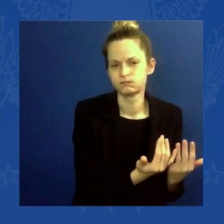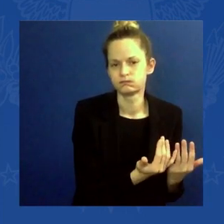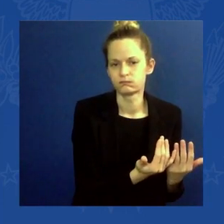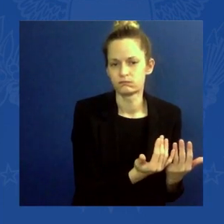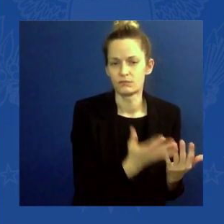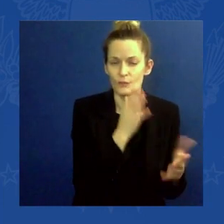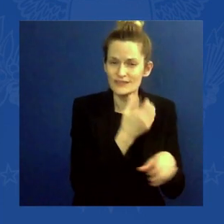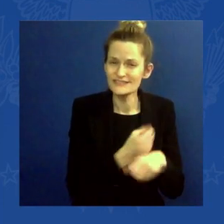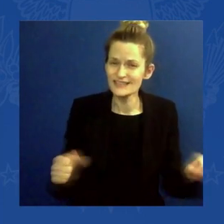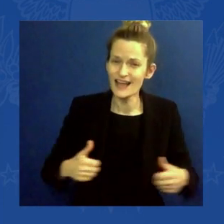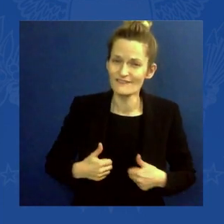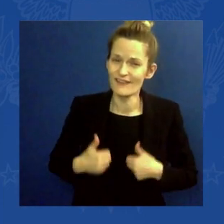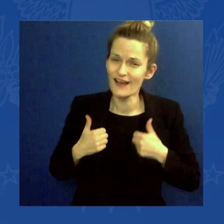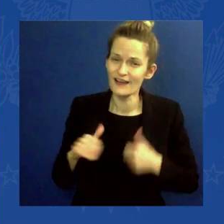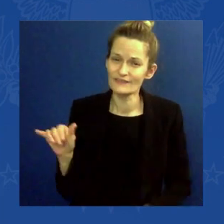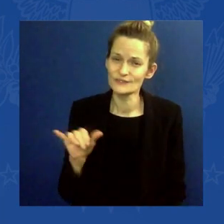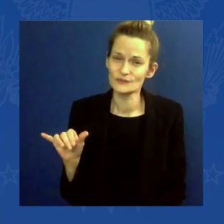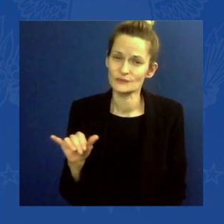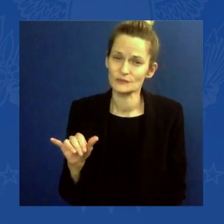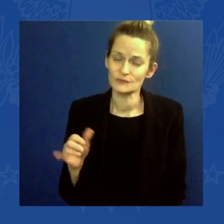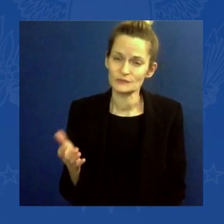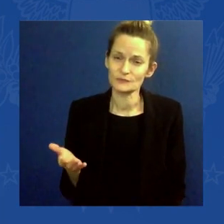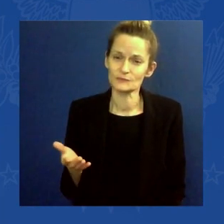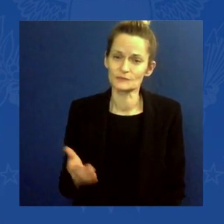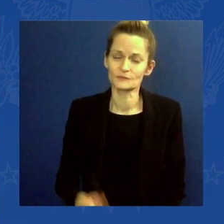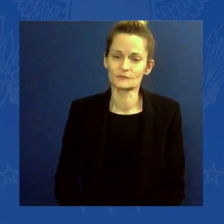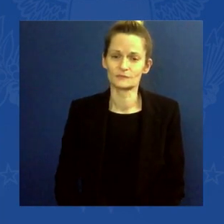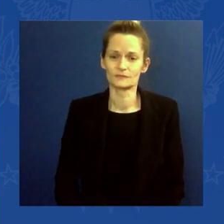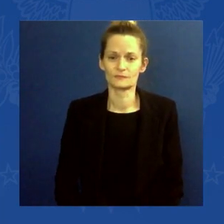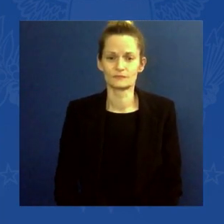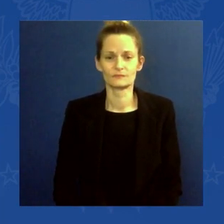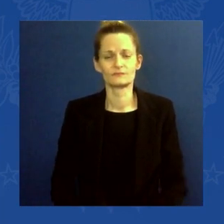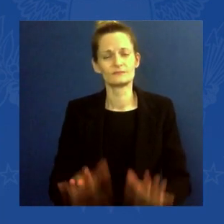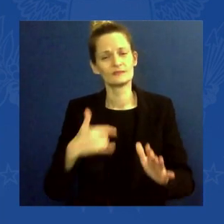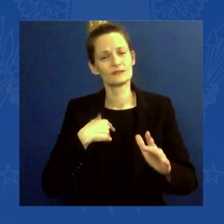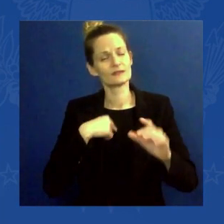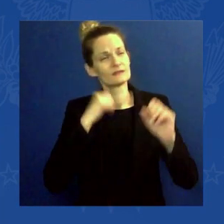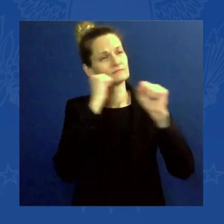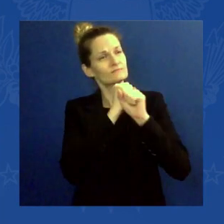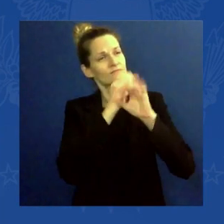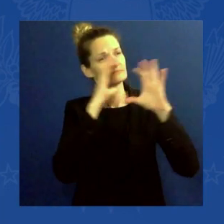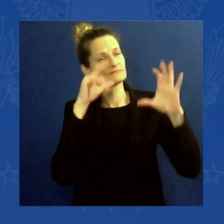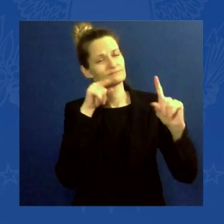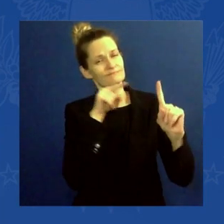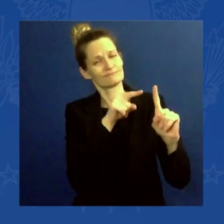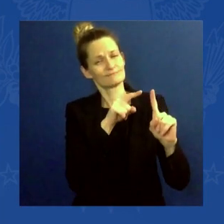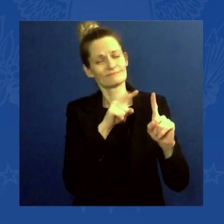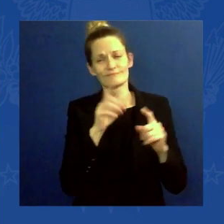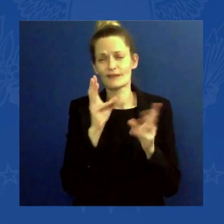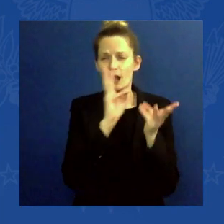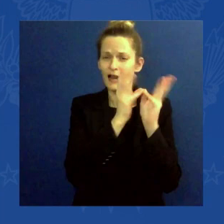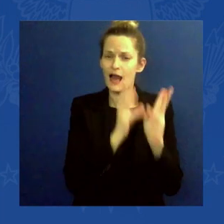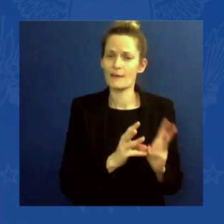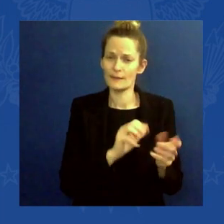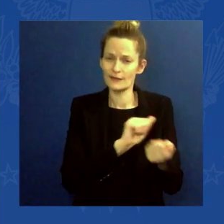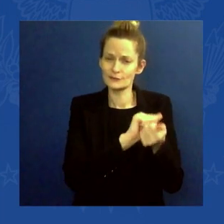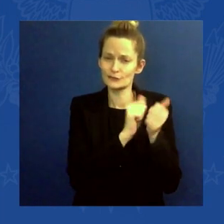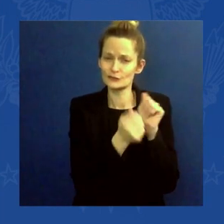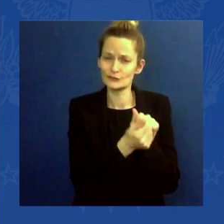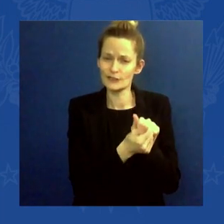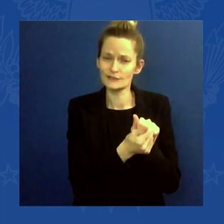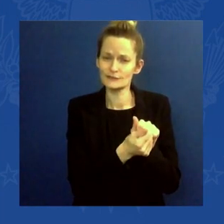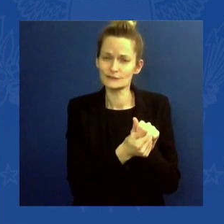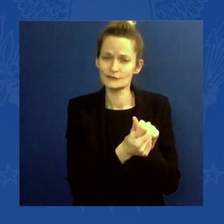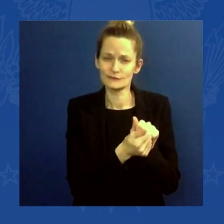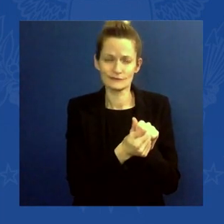think about climate change, I think about not the cost. I think about good-paying jobs they'll create. But I also